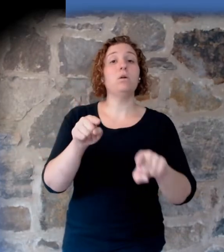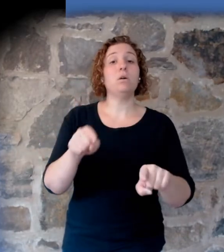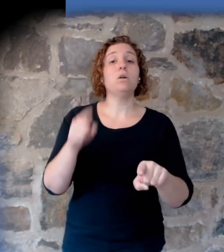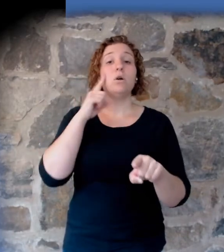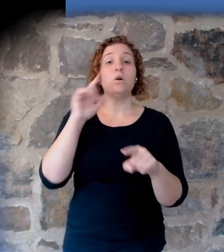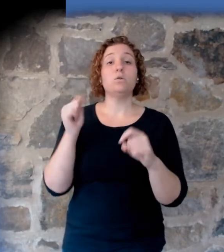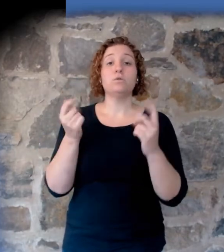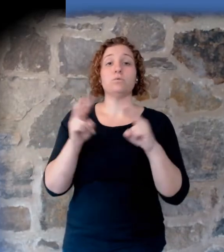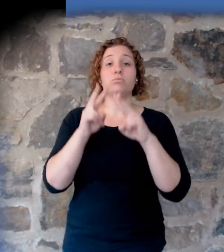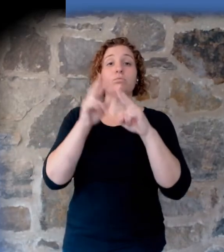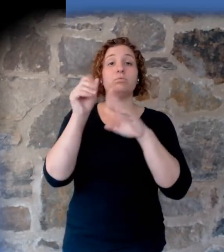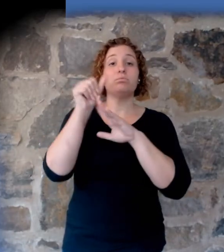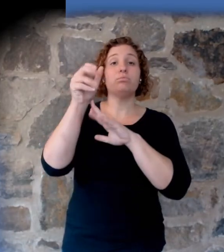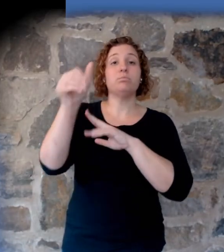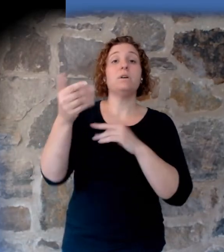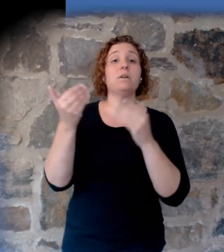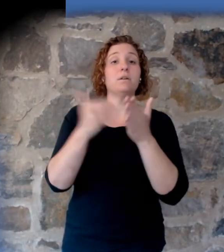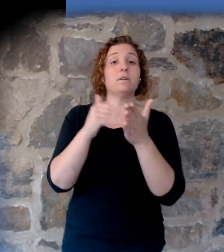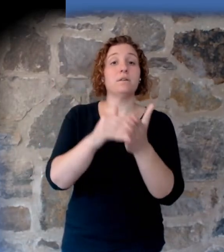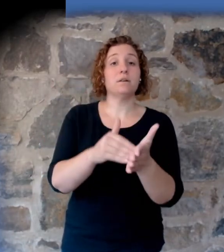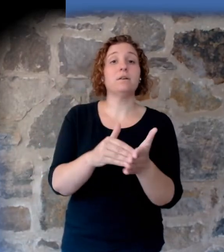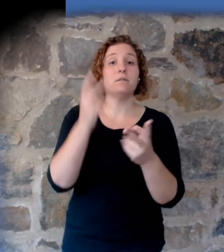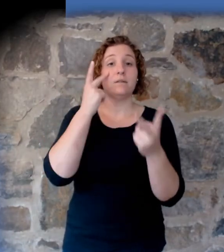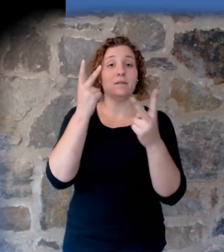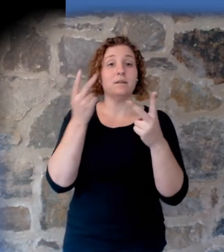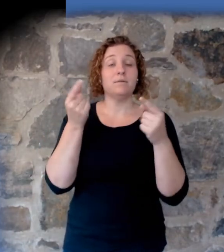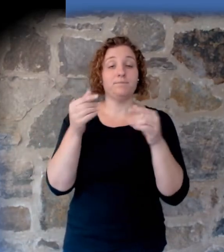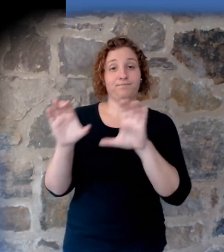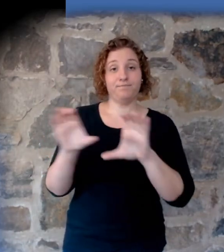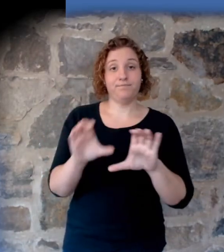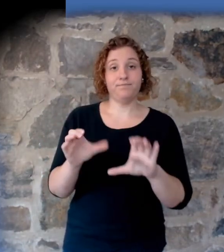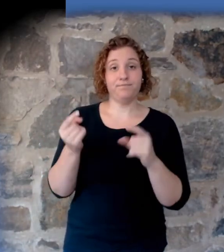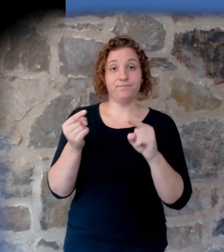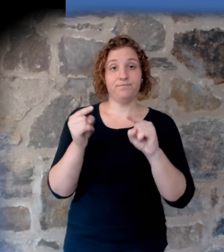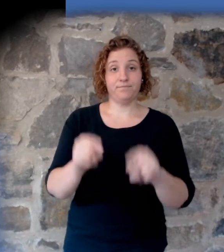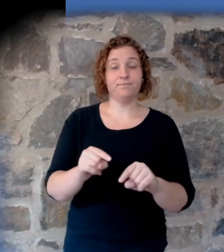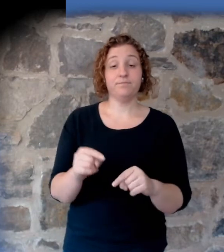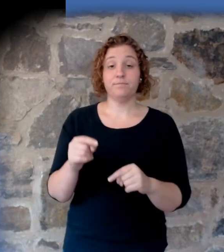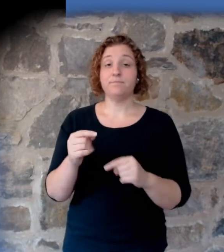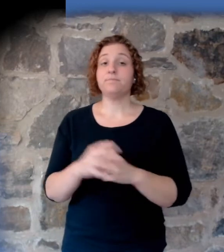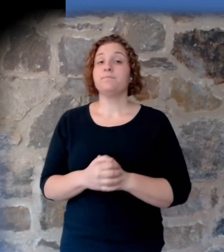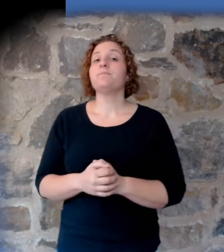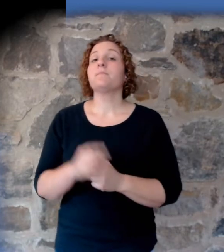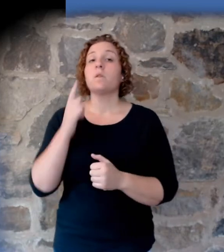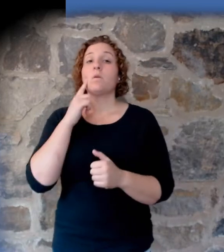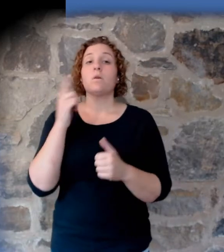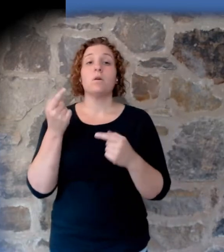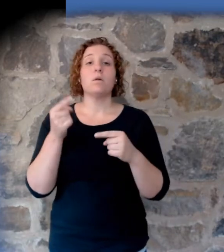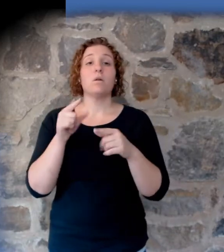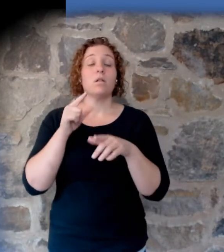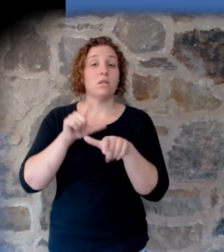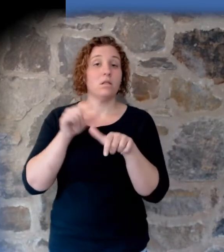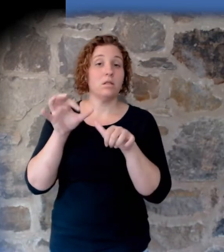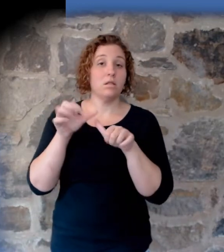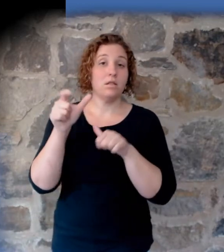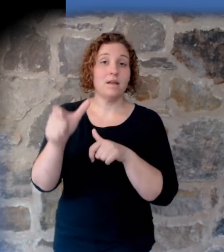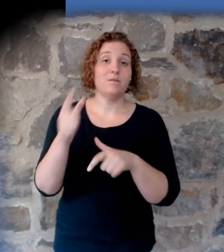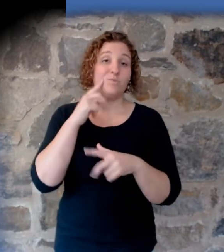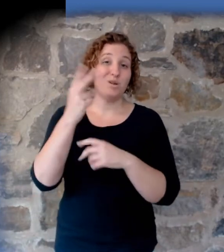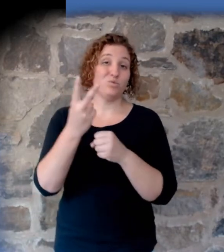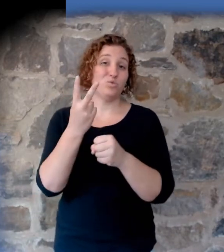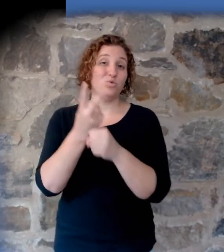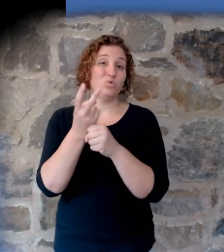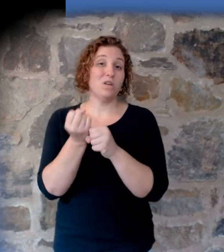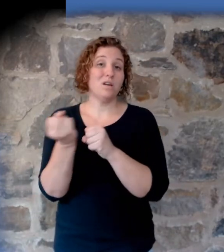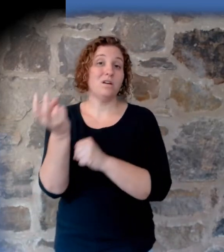and subsequent geological activity that occurred later. For one thing, about two years after that initial eruption, there were some mud